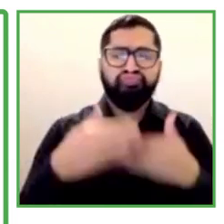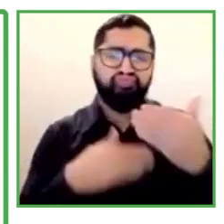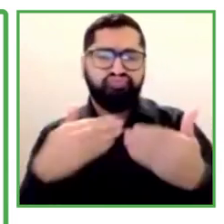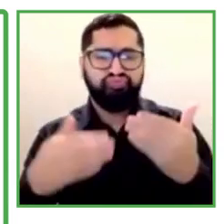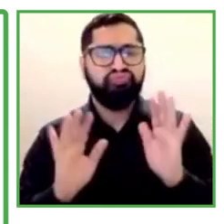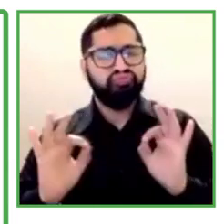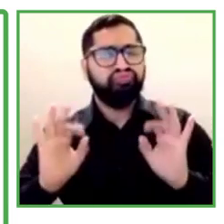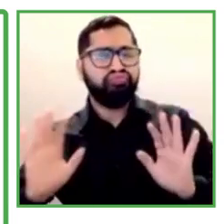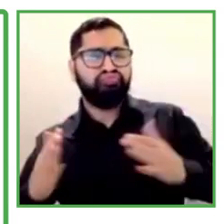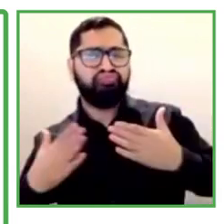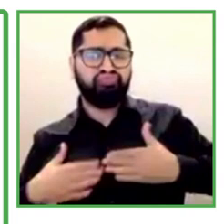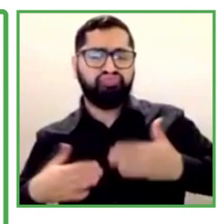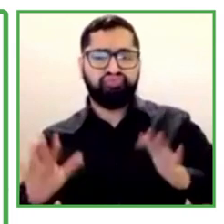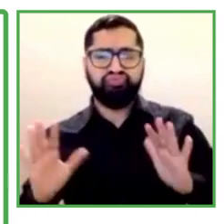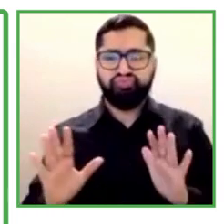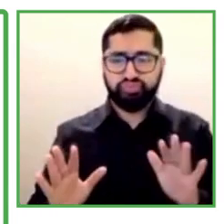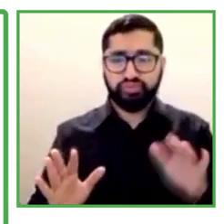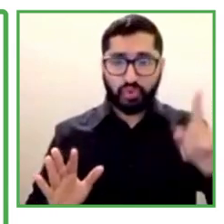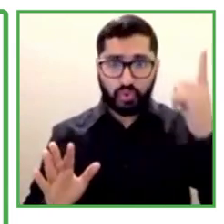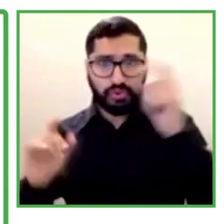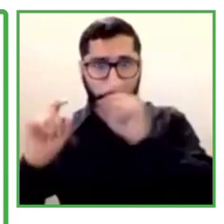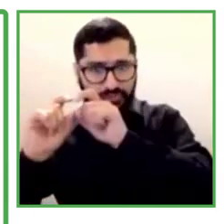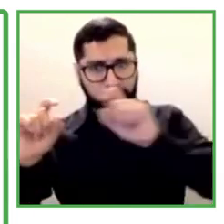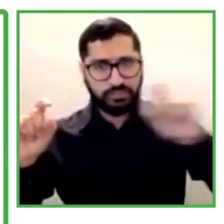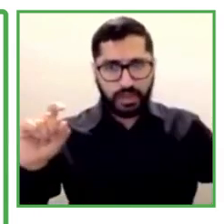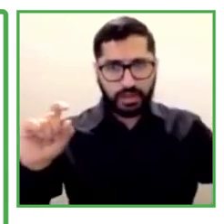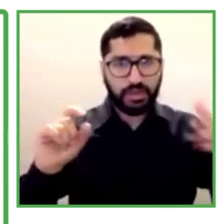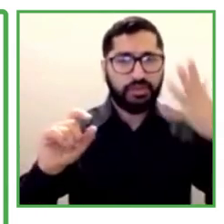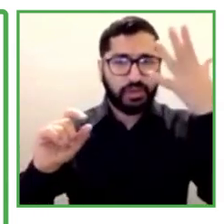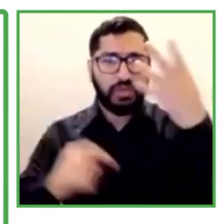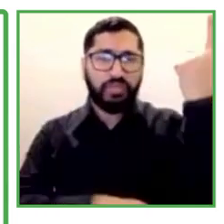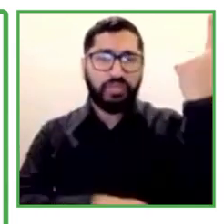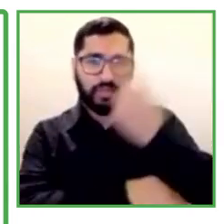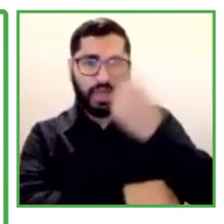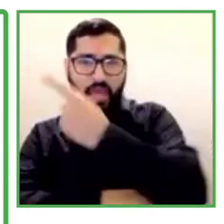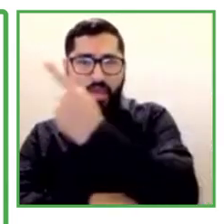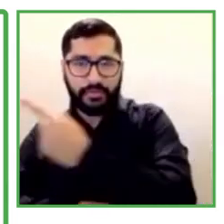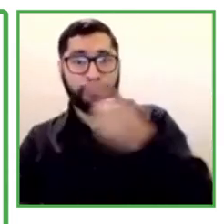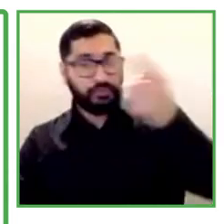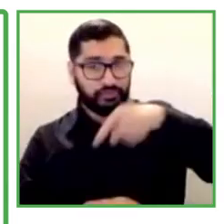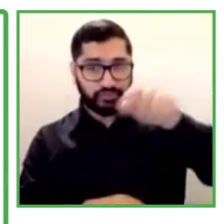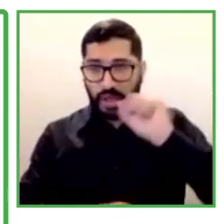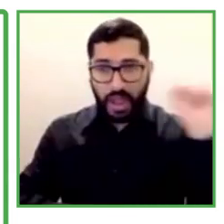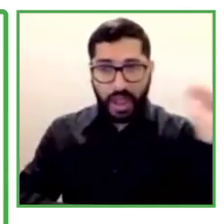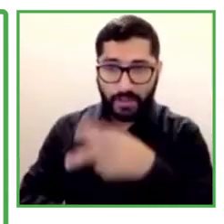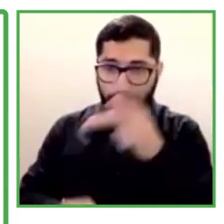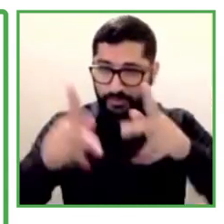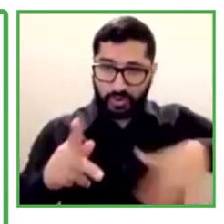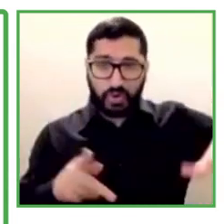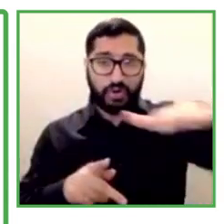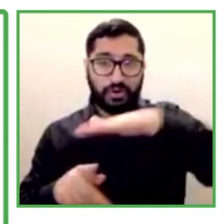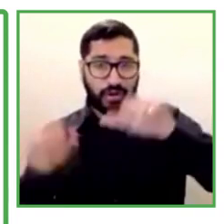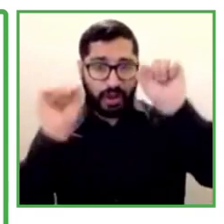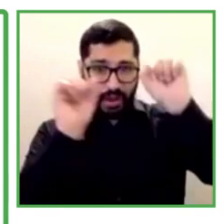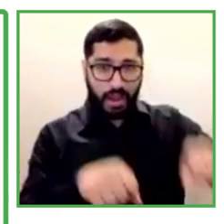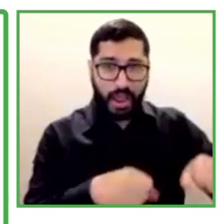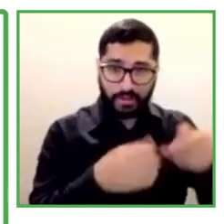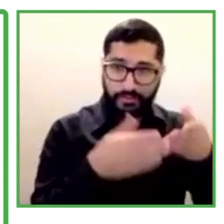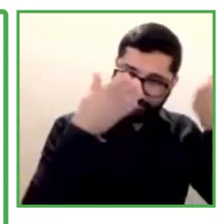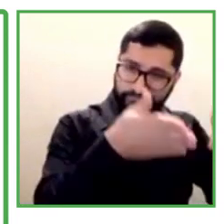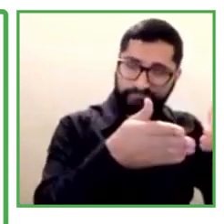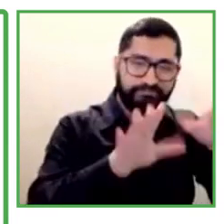home. So that's what we're doing. And all collaborators that belong to this program, to the Scotiabank